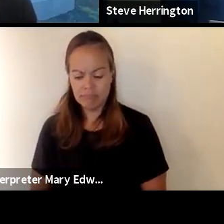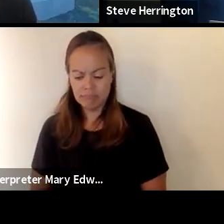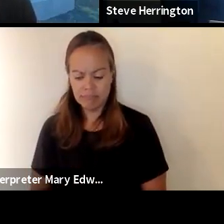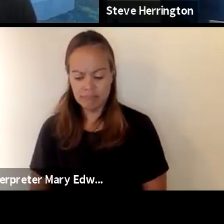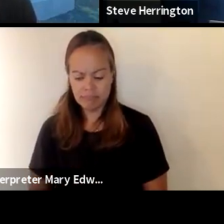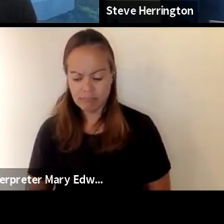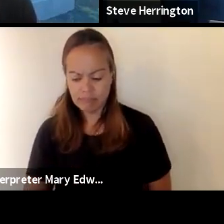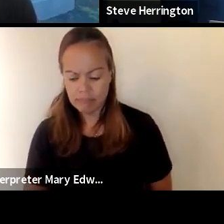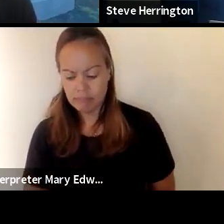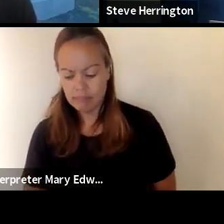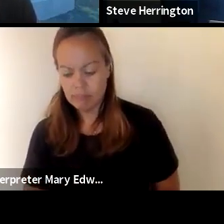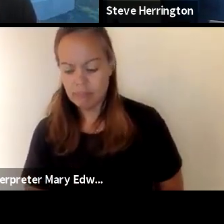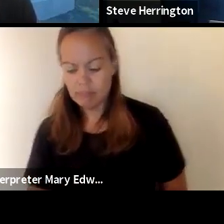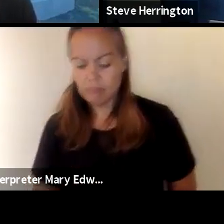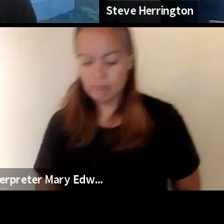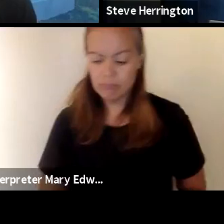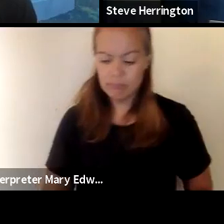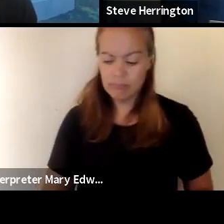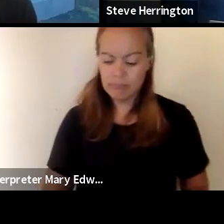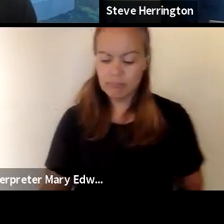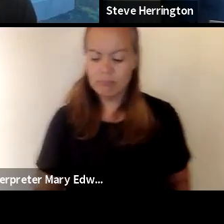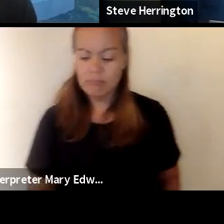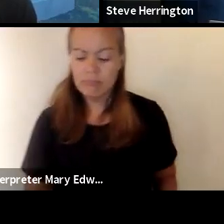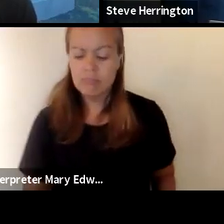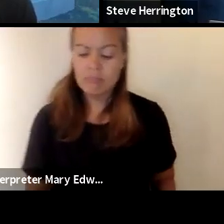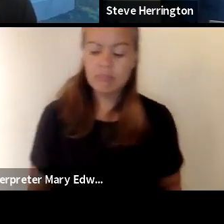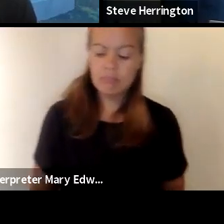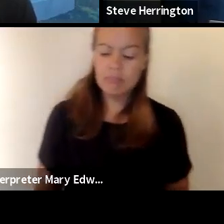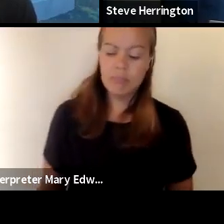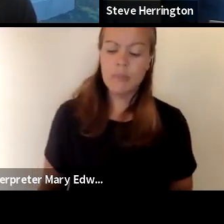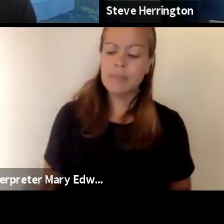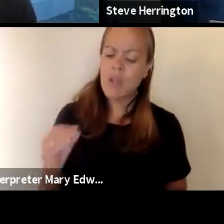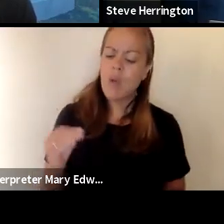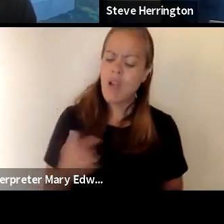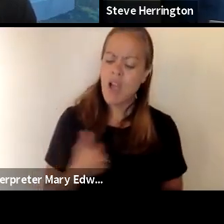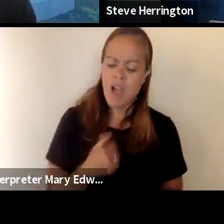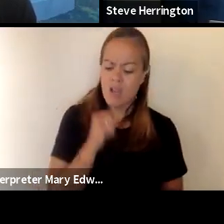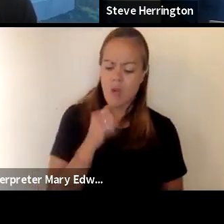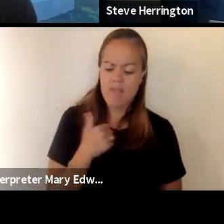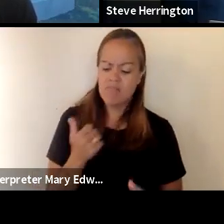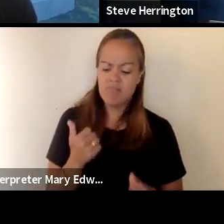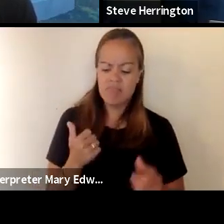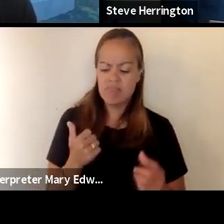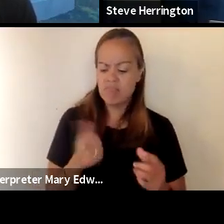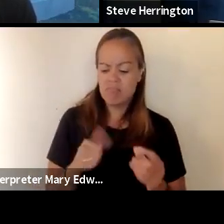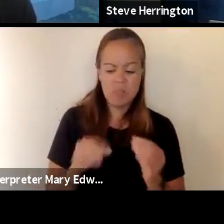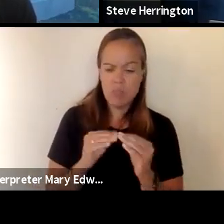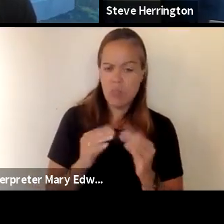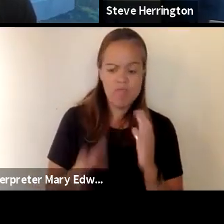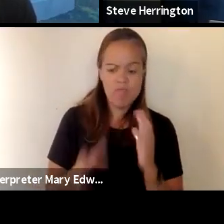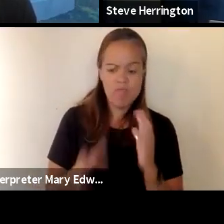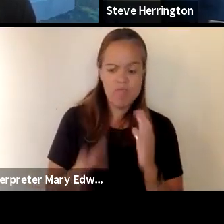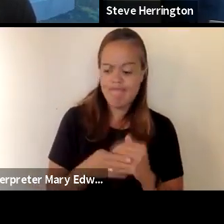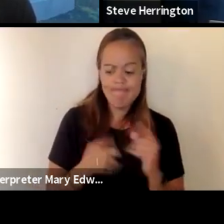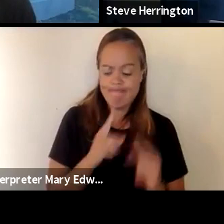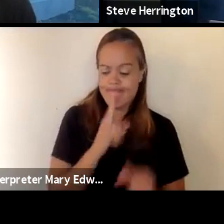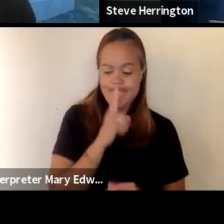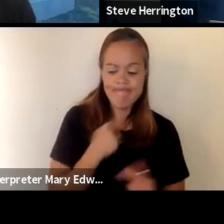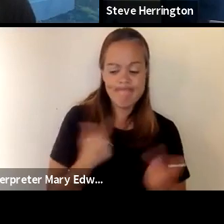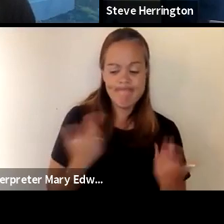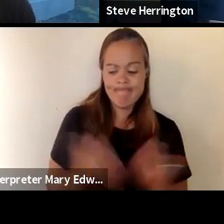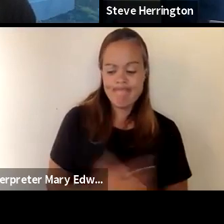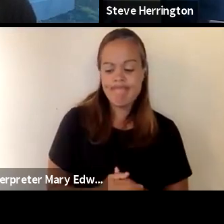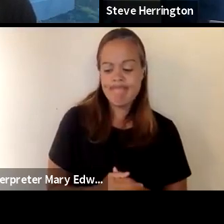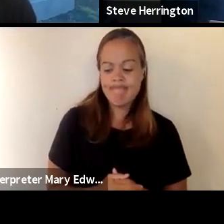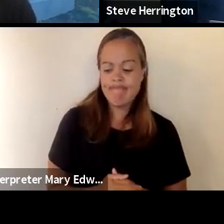successful so um i don't have any more uh to add to that you know as of now we don't have a mandate